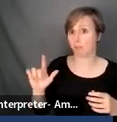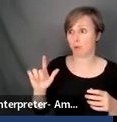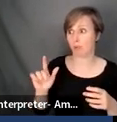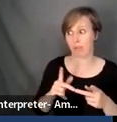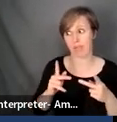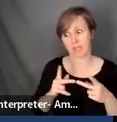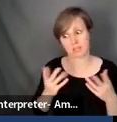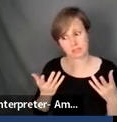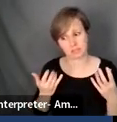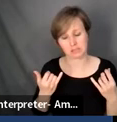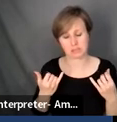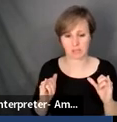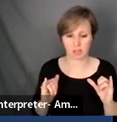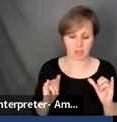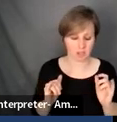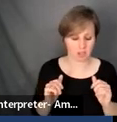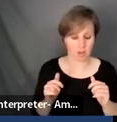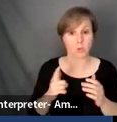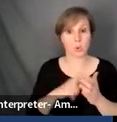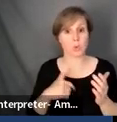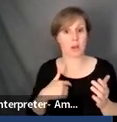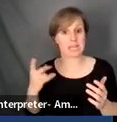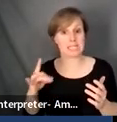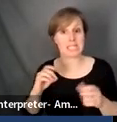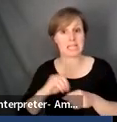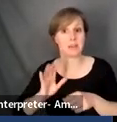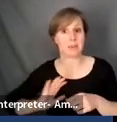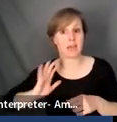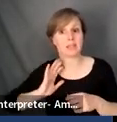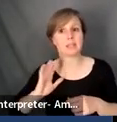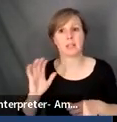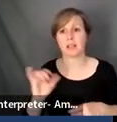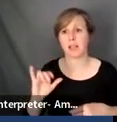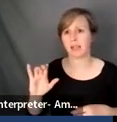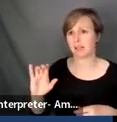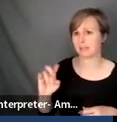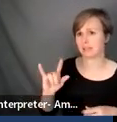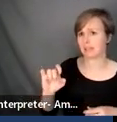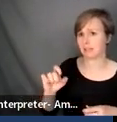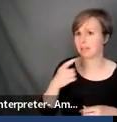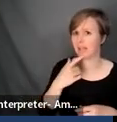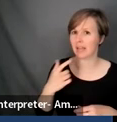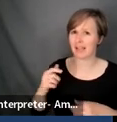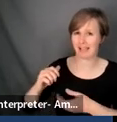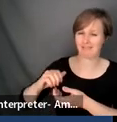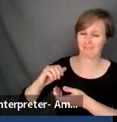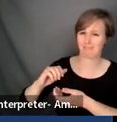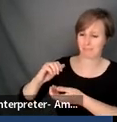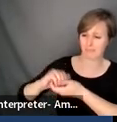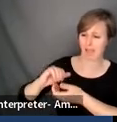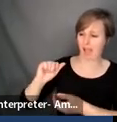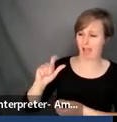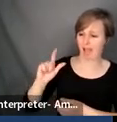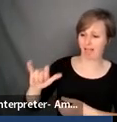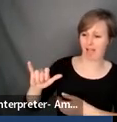So what I have done in the past is, um, as Cecile said, I, I don't like the word ally either. I find